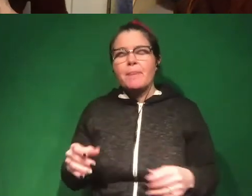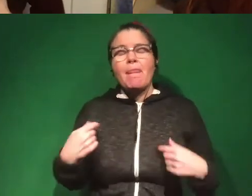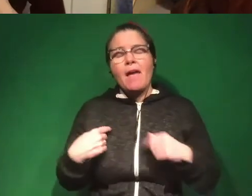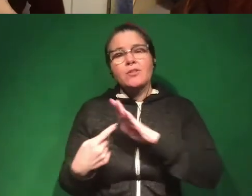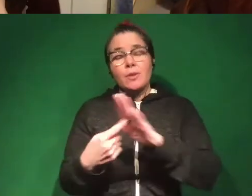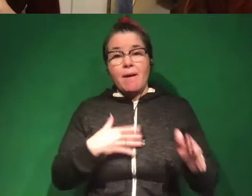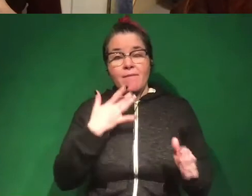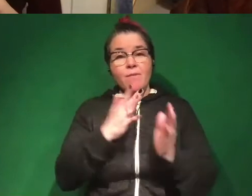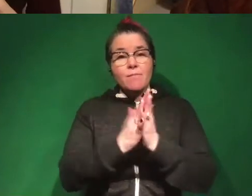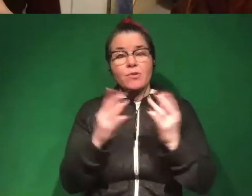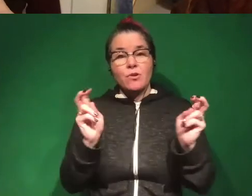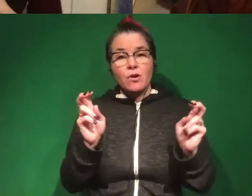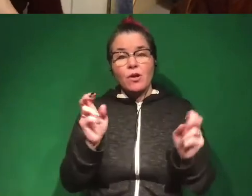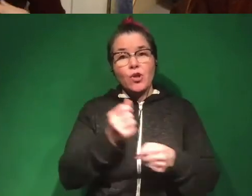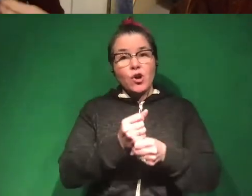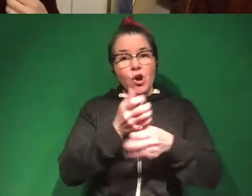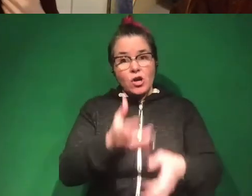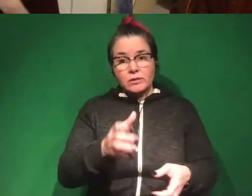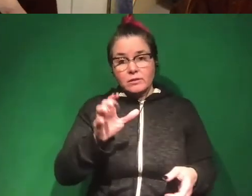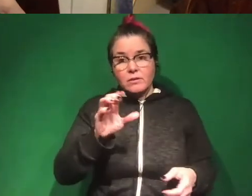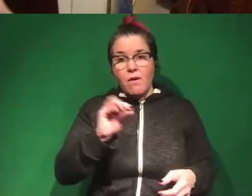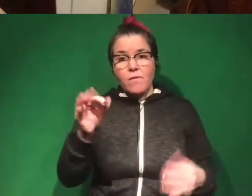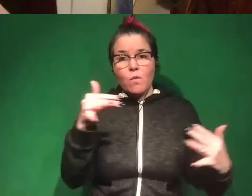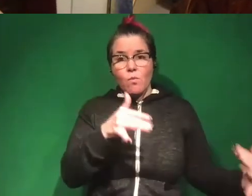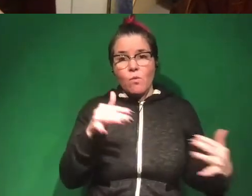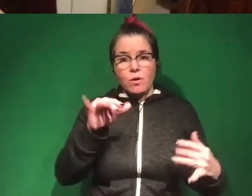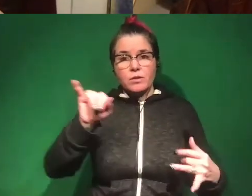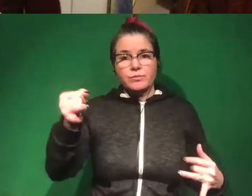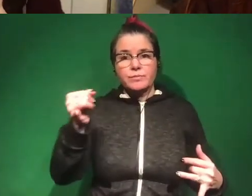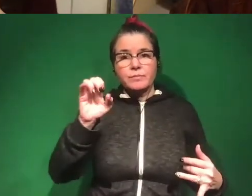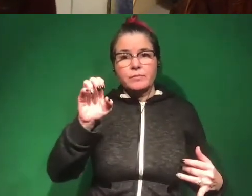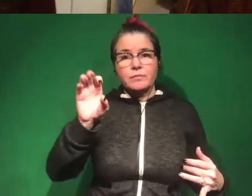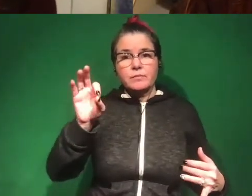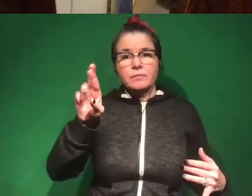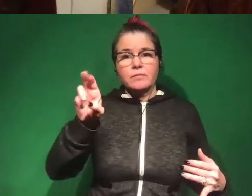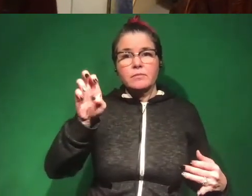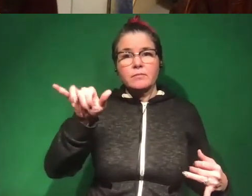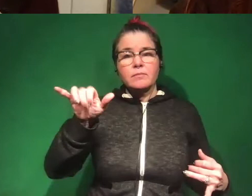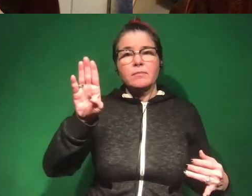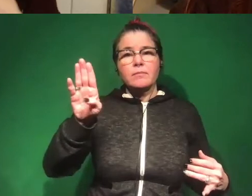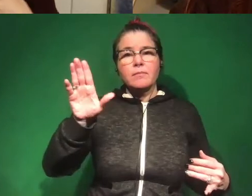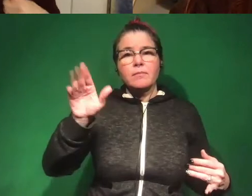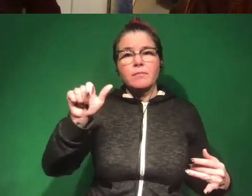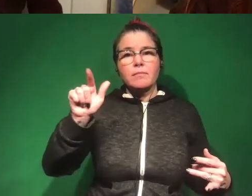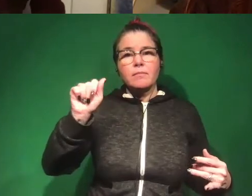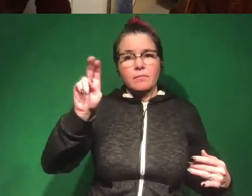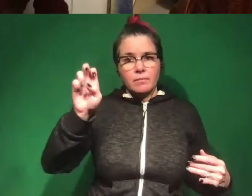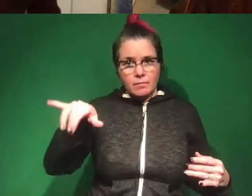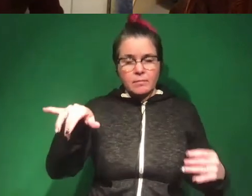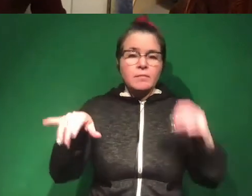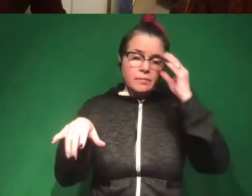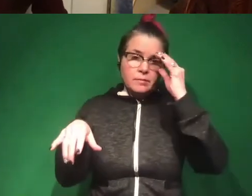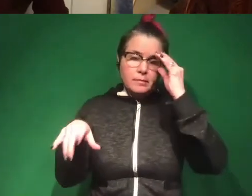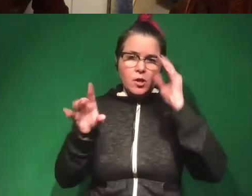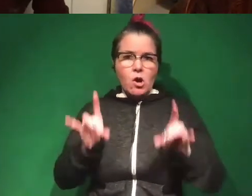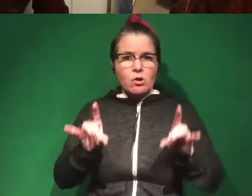book is a book called The Causes of War by someone named Jeffrey Blaney, B-L-A-I-N-E-Y. He is, um, he's an